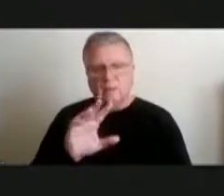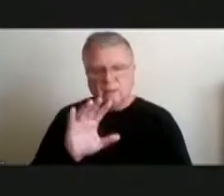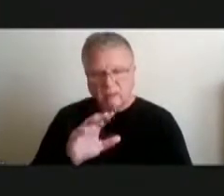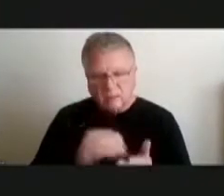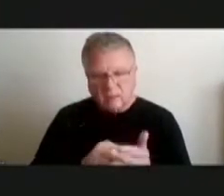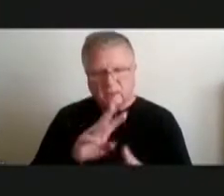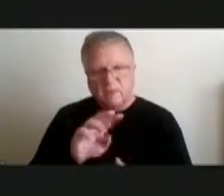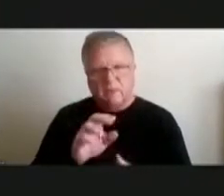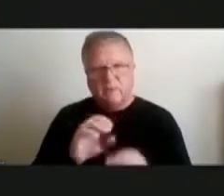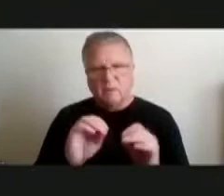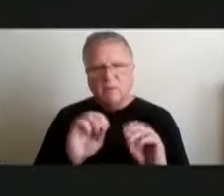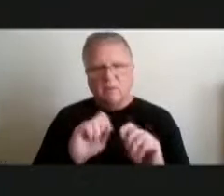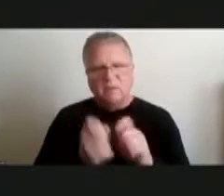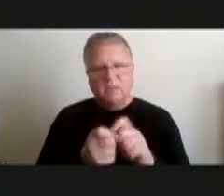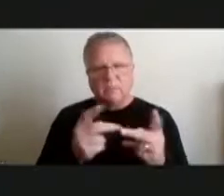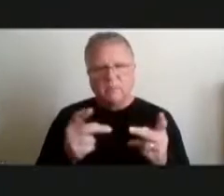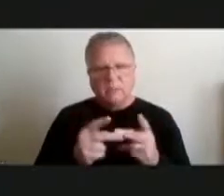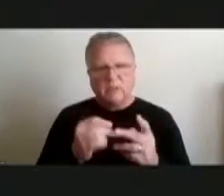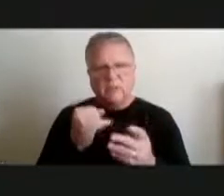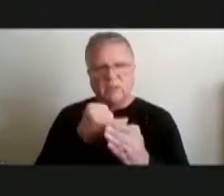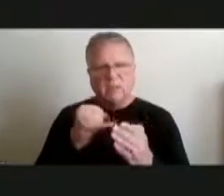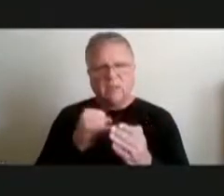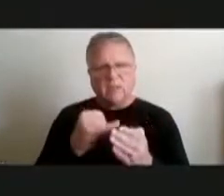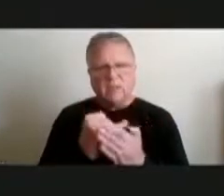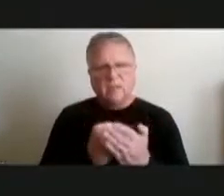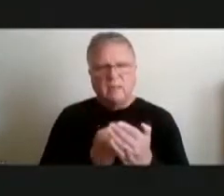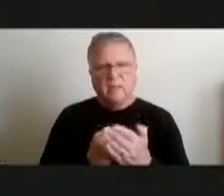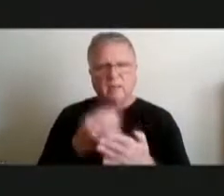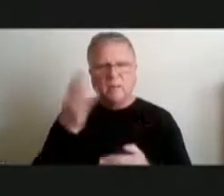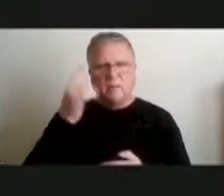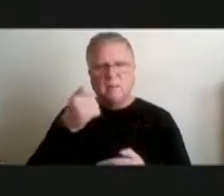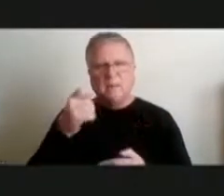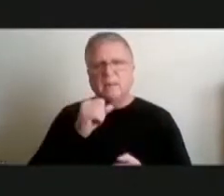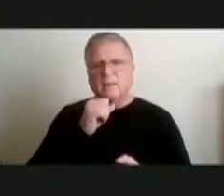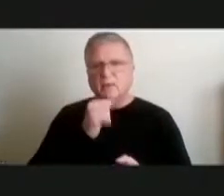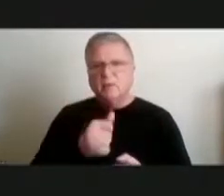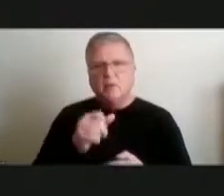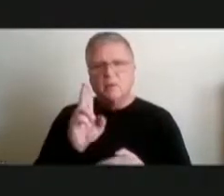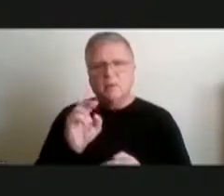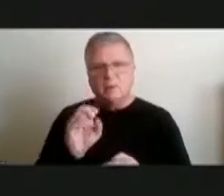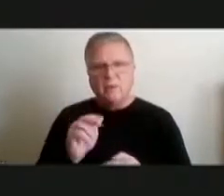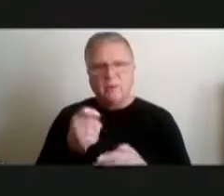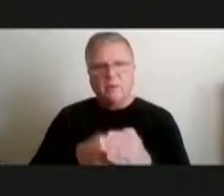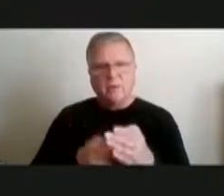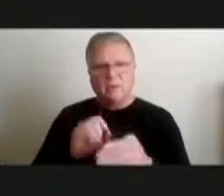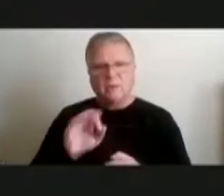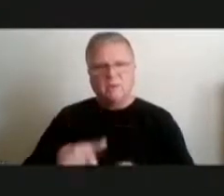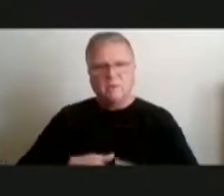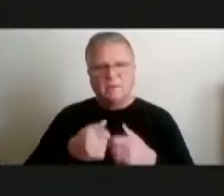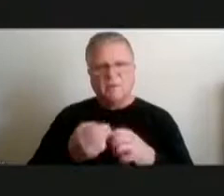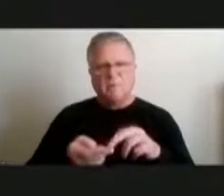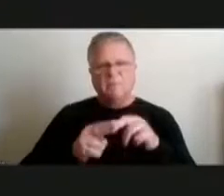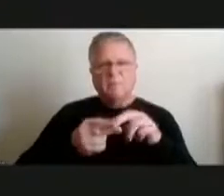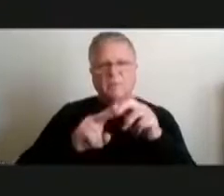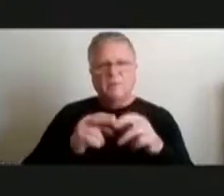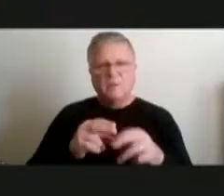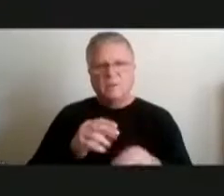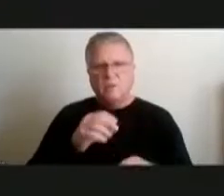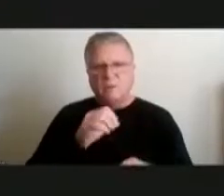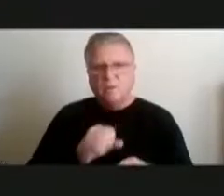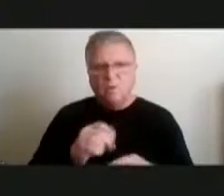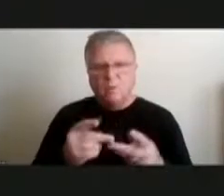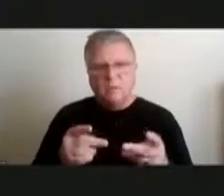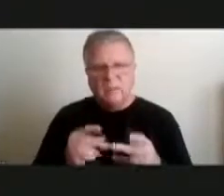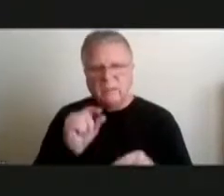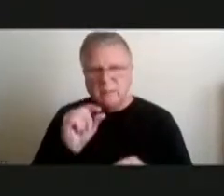-salary line items the increases due to the non-union cost of living raises uh to existing positions and minor increases to the